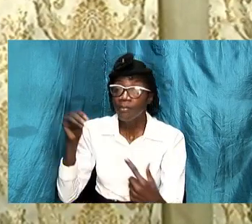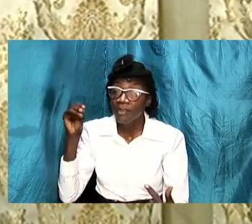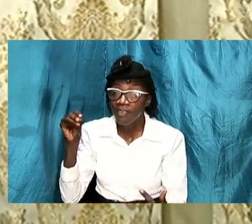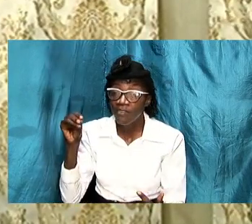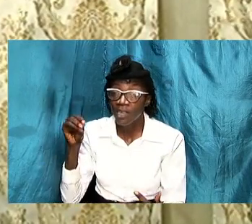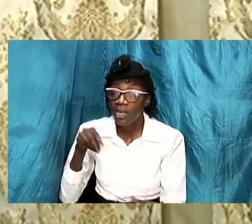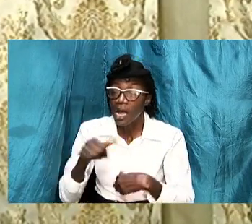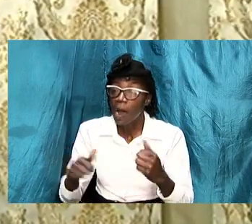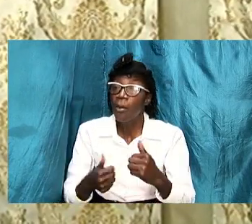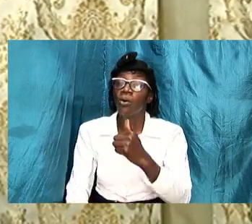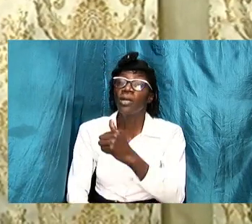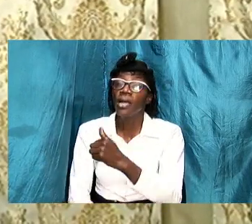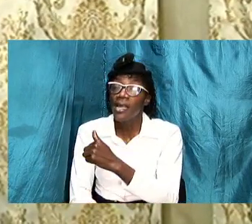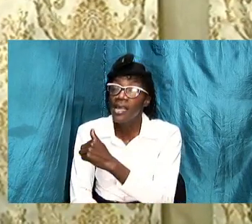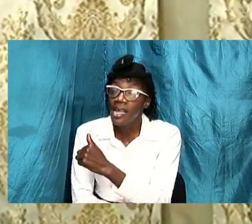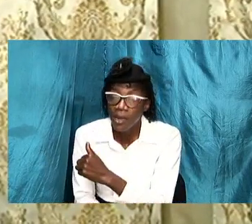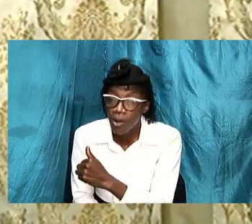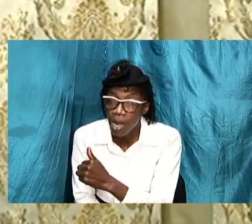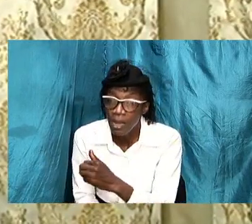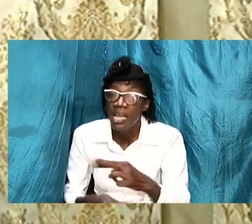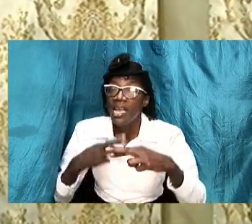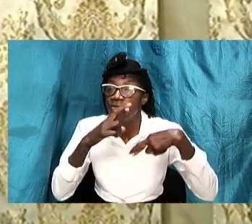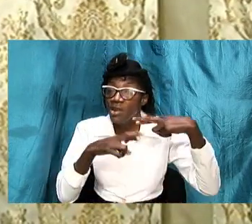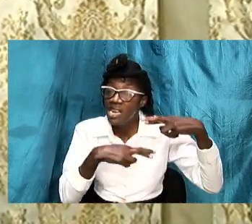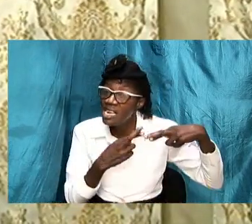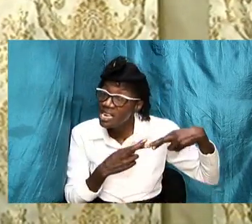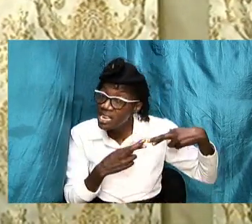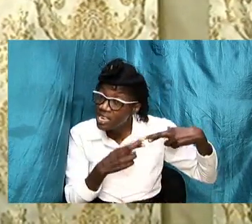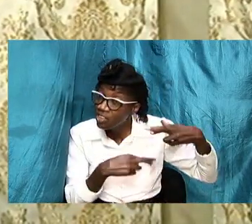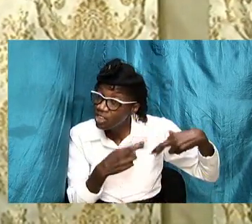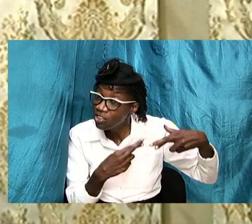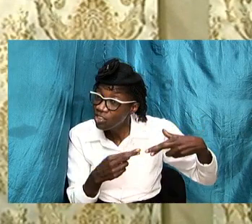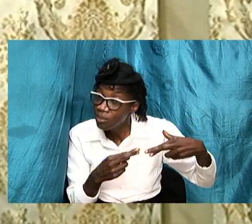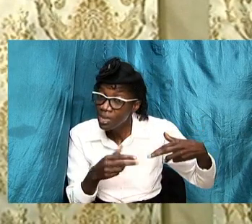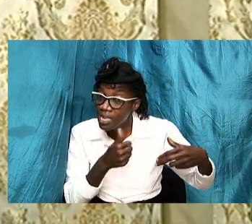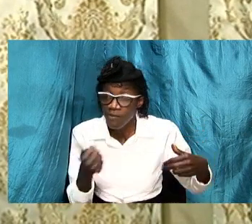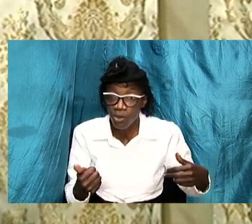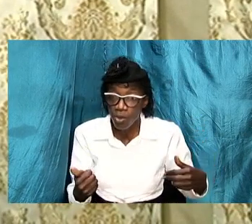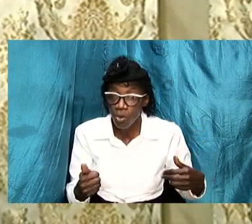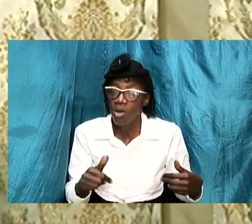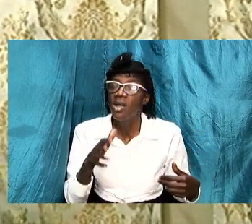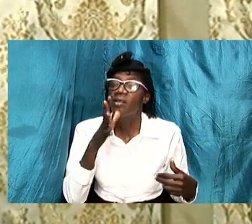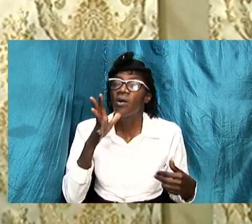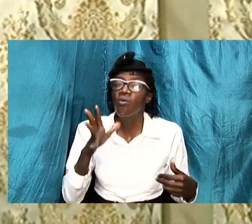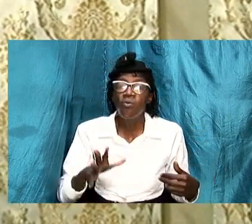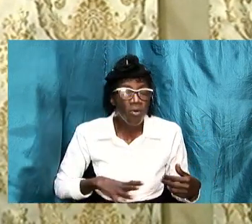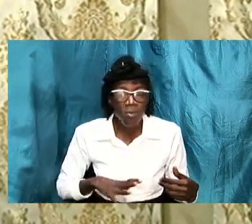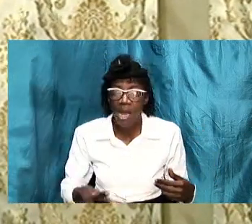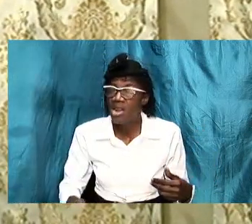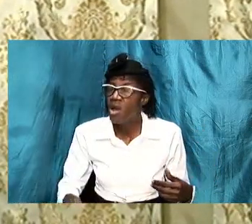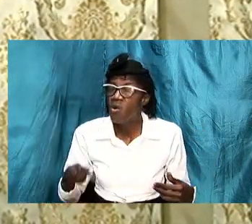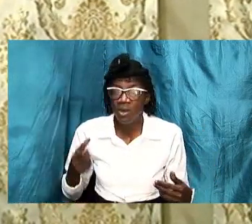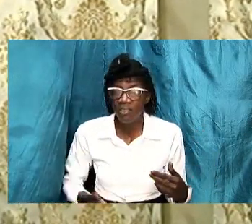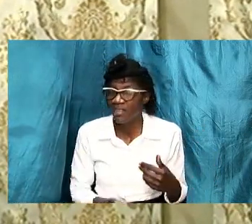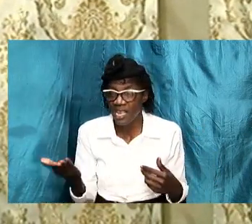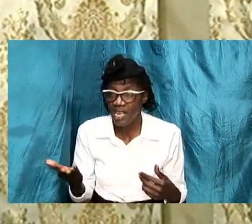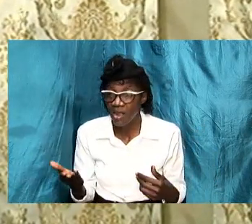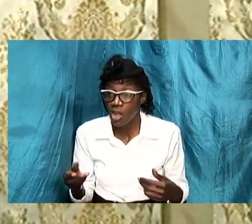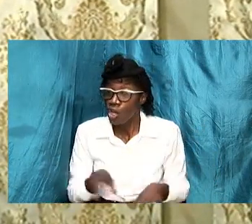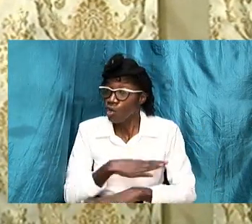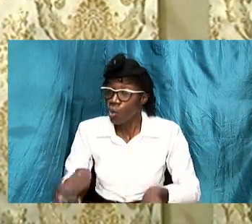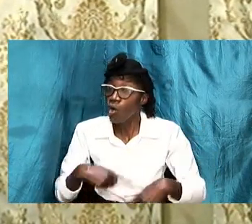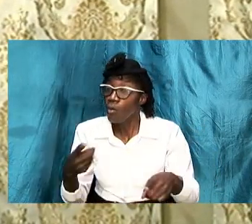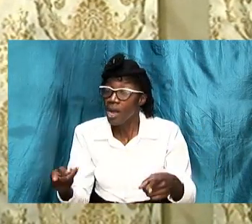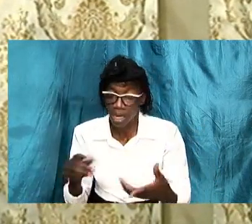abraham in relation to that even though sarah was there so we without going back into the scriptures it is a